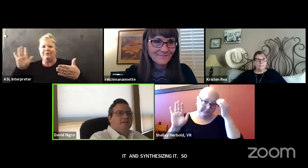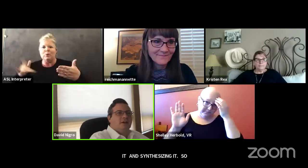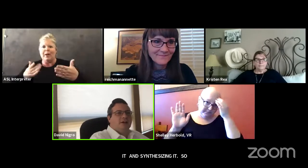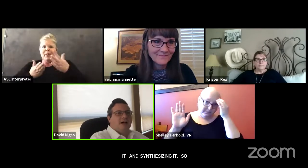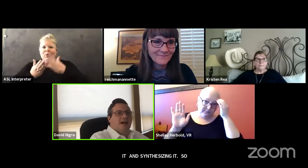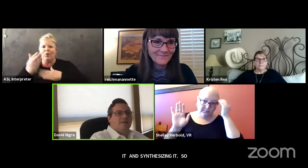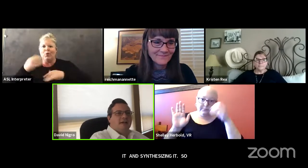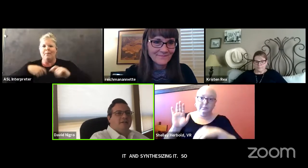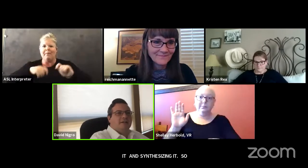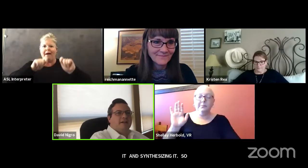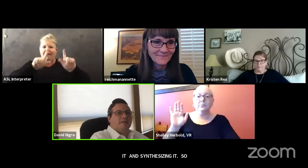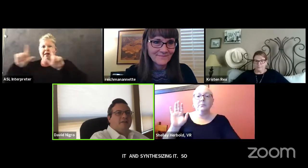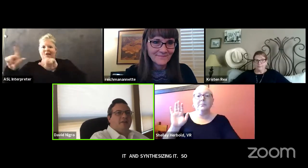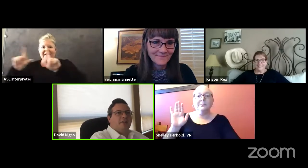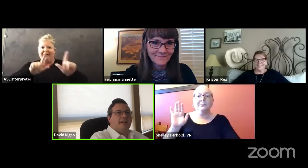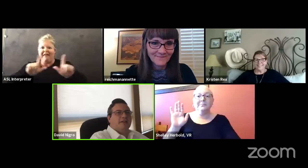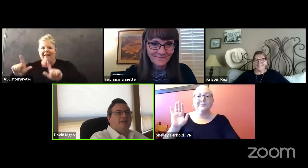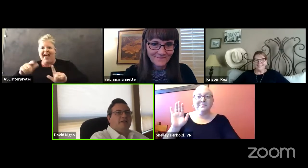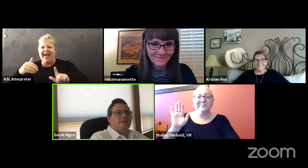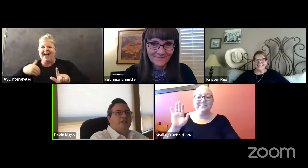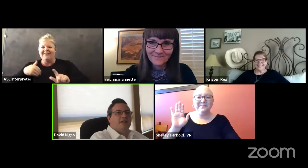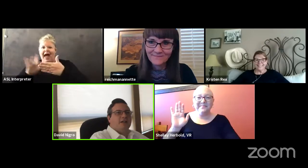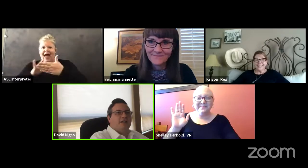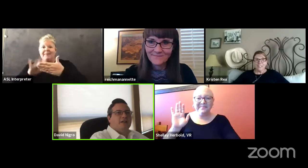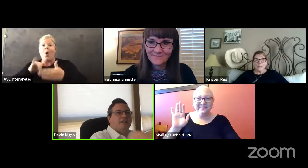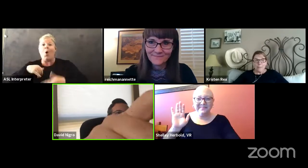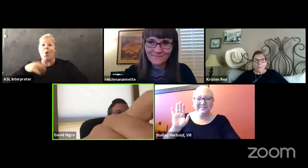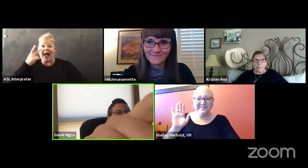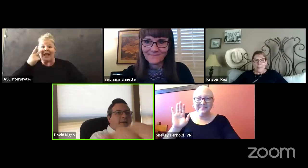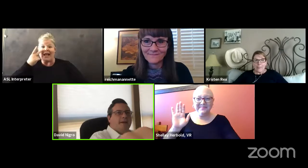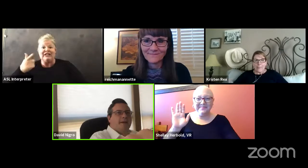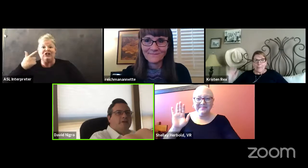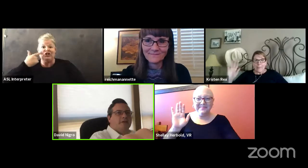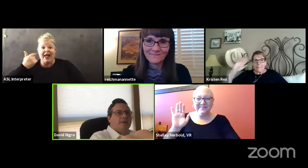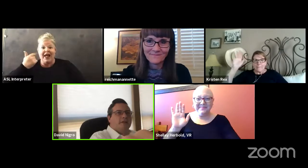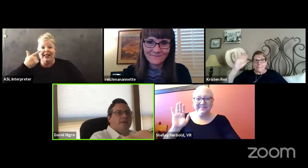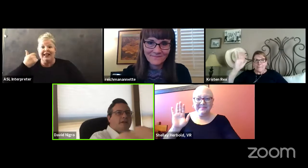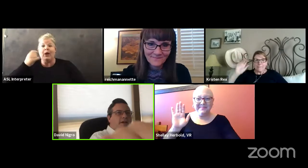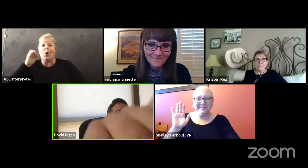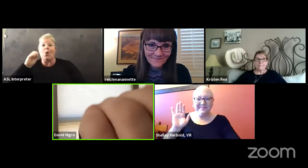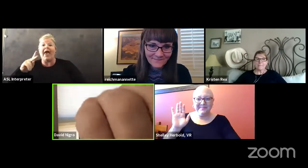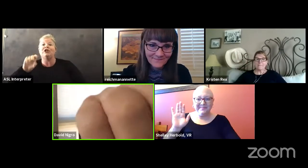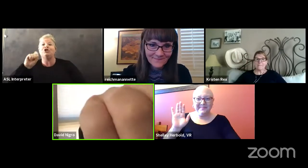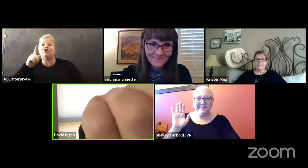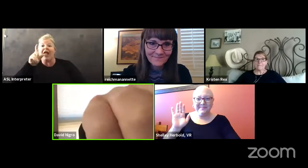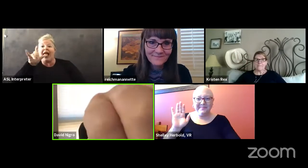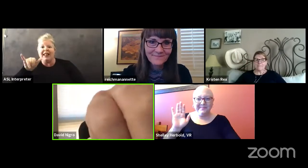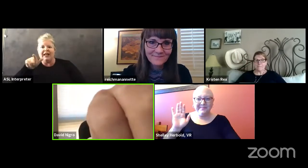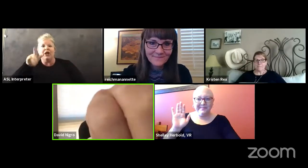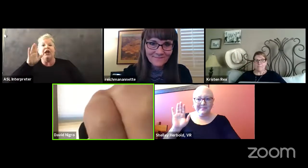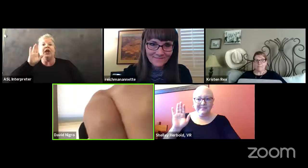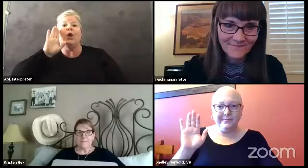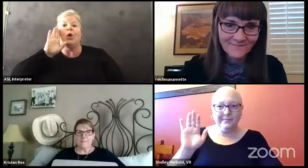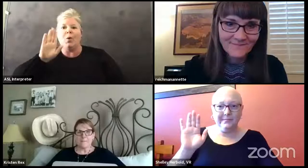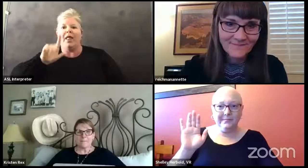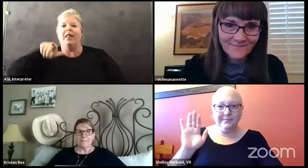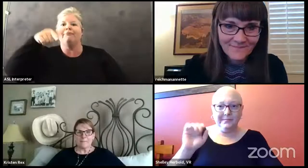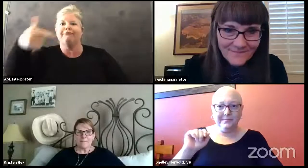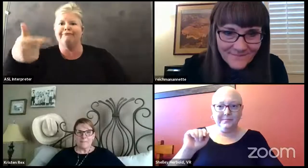I'm on an iPad right now. Okay. I see Shelly. And Shelly, you will have the floor right now.